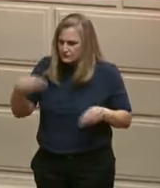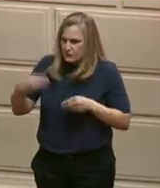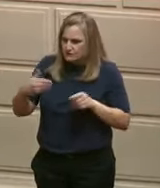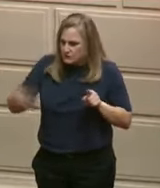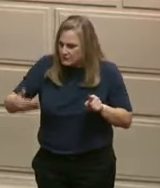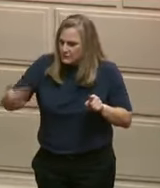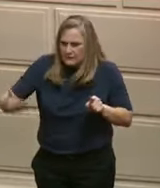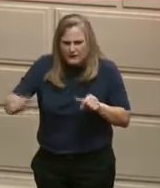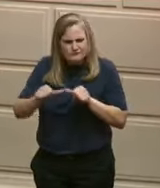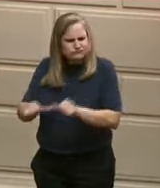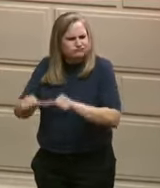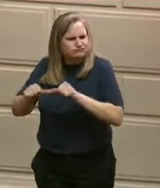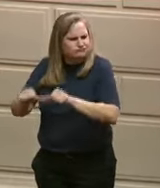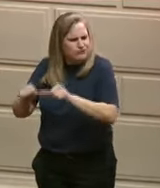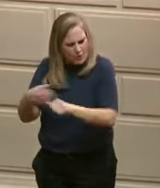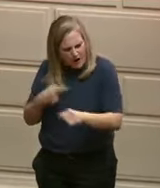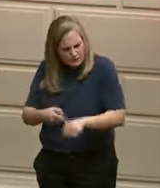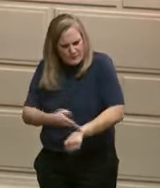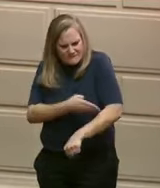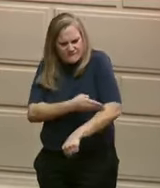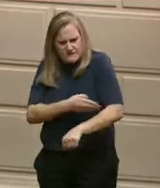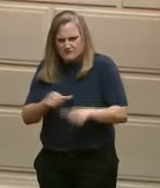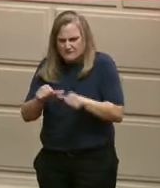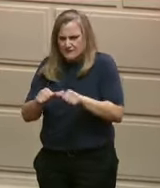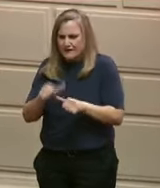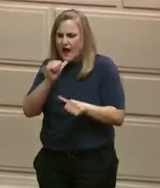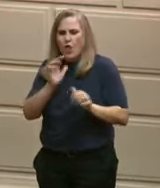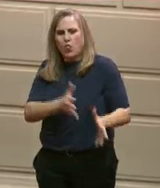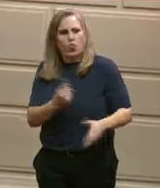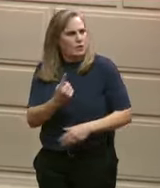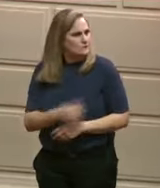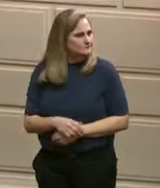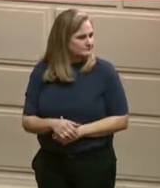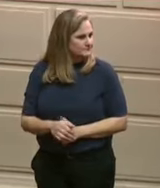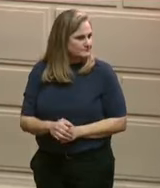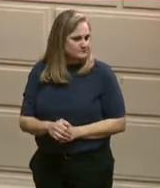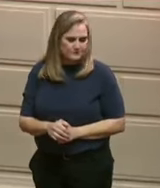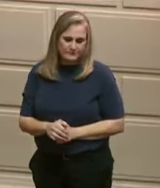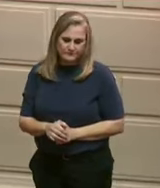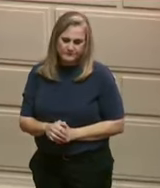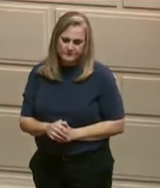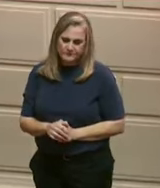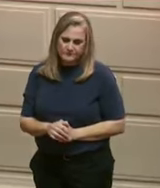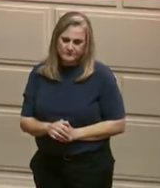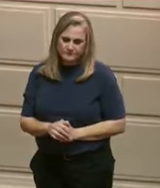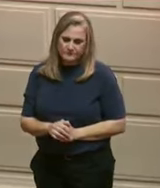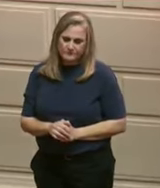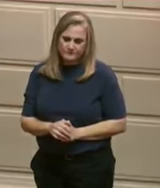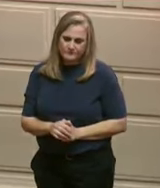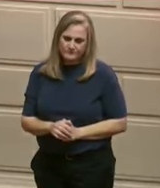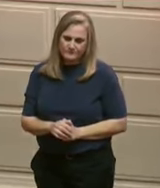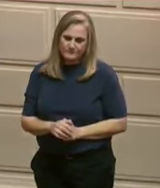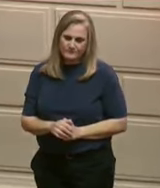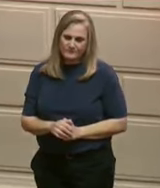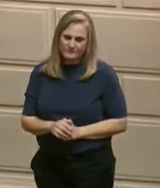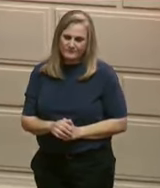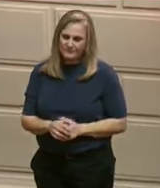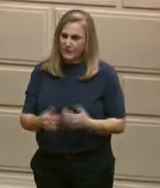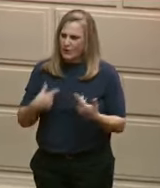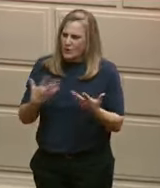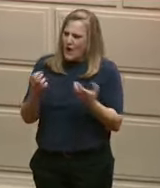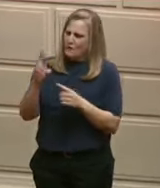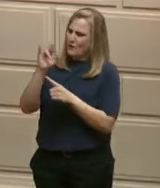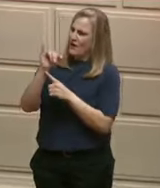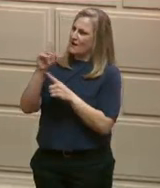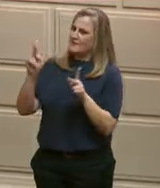We want to ensure Rhode Island is a place they want to call home. And a place they can't afford